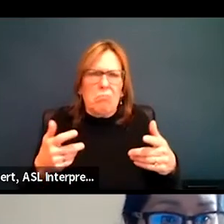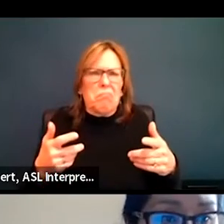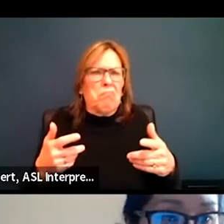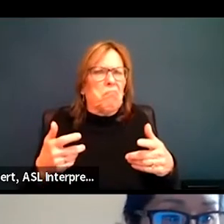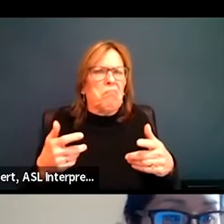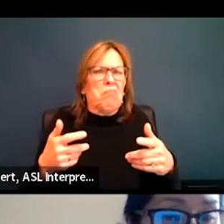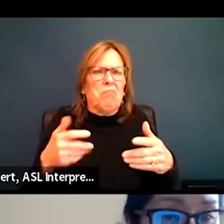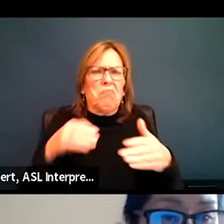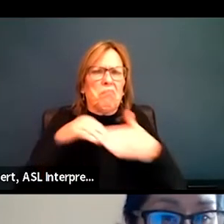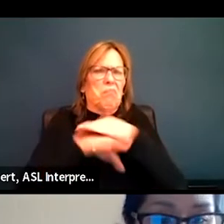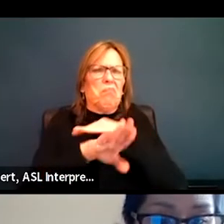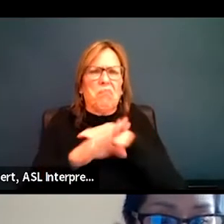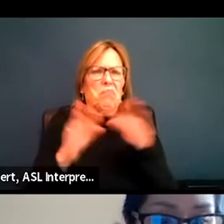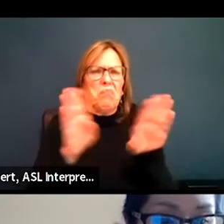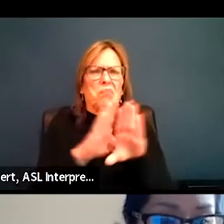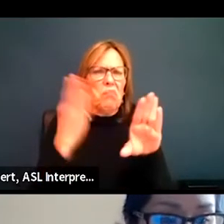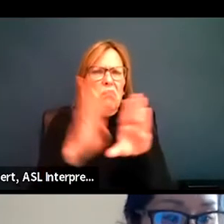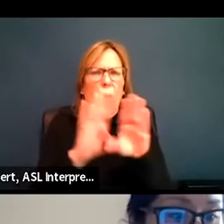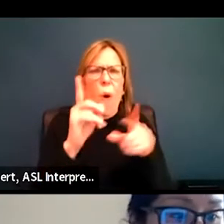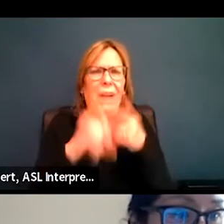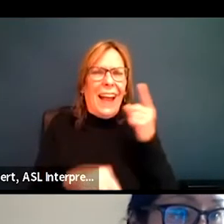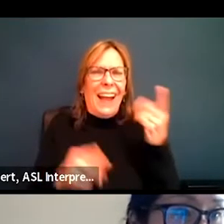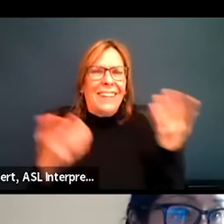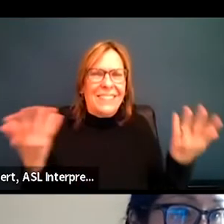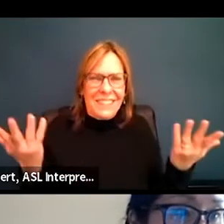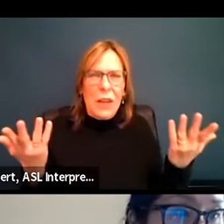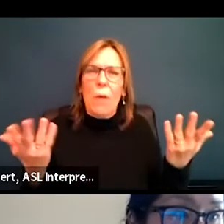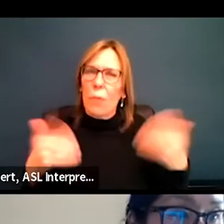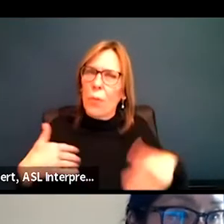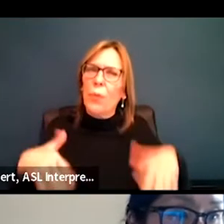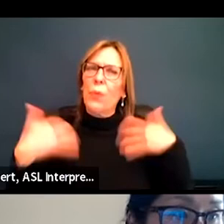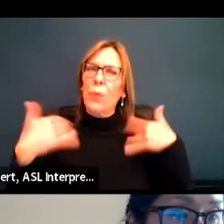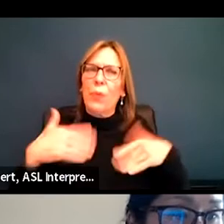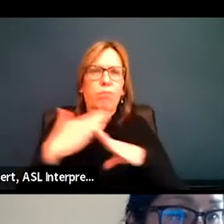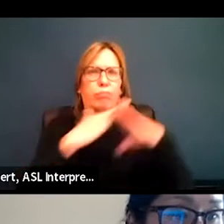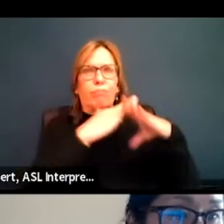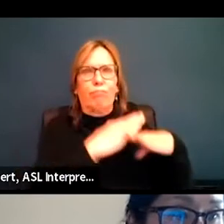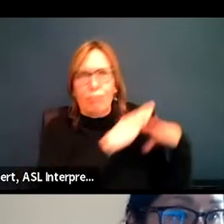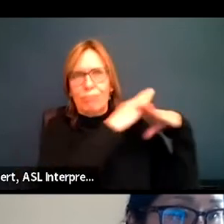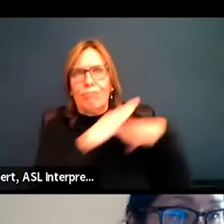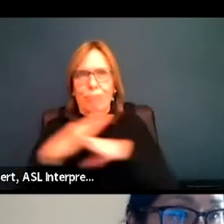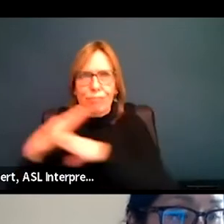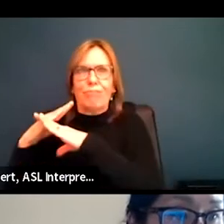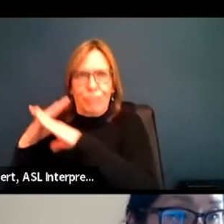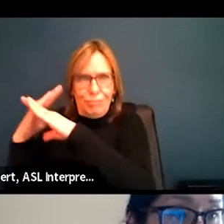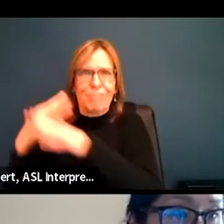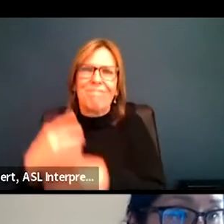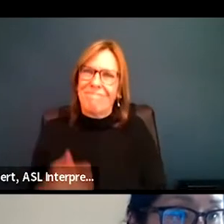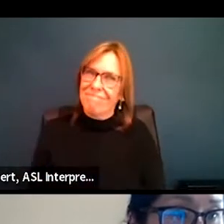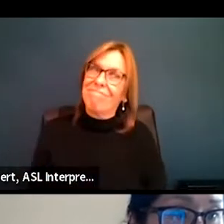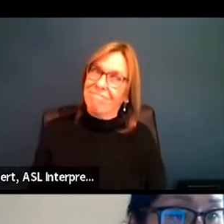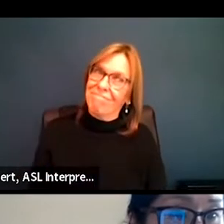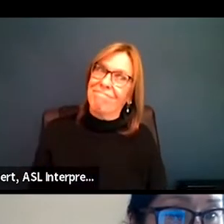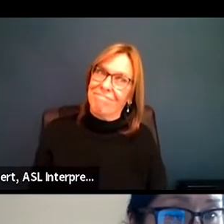able to get through the door. So yeah, it's, it's not particularly usable.